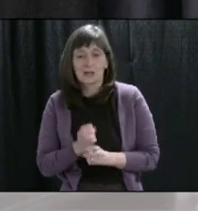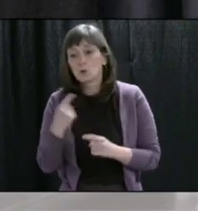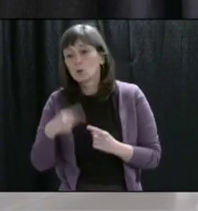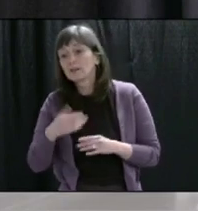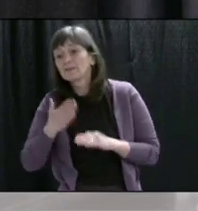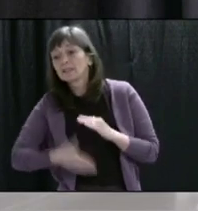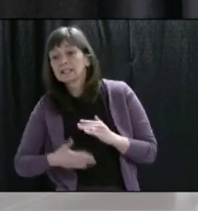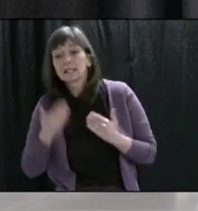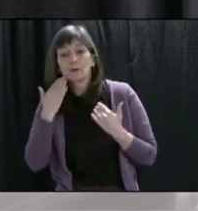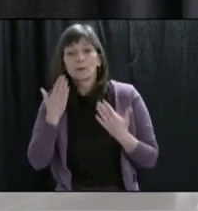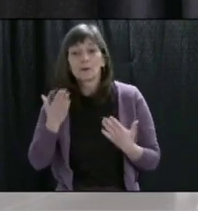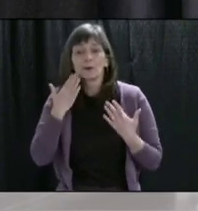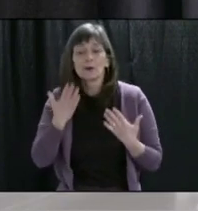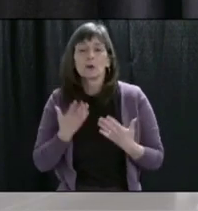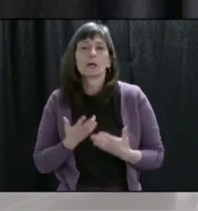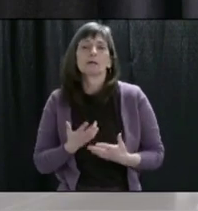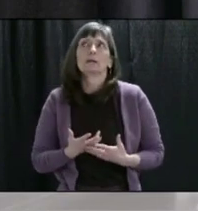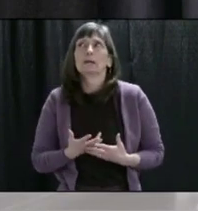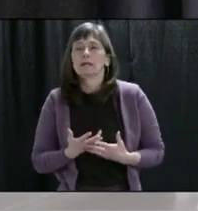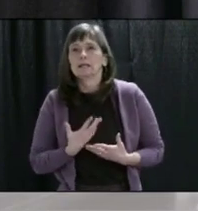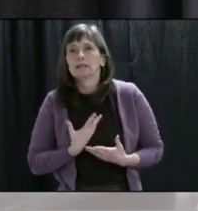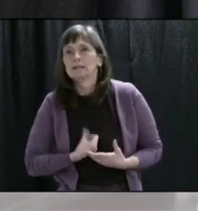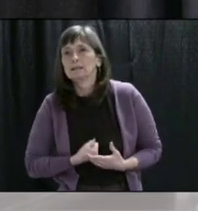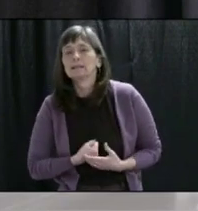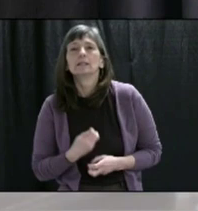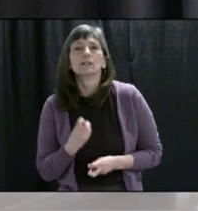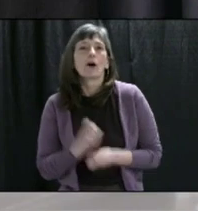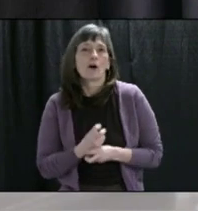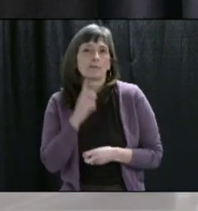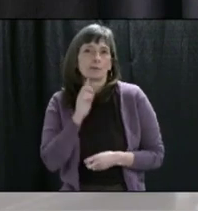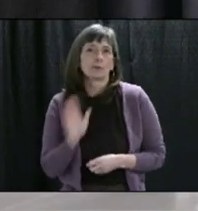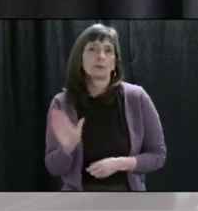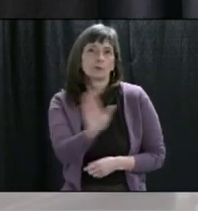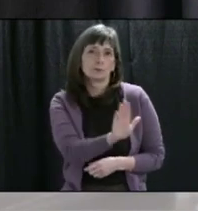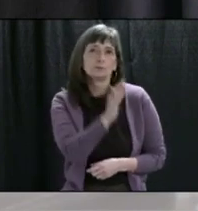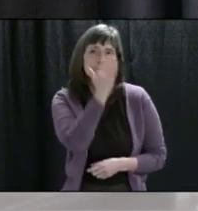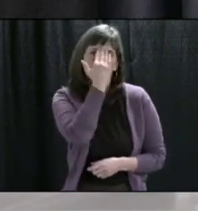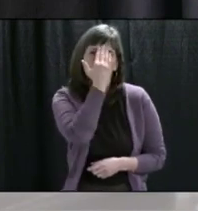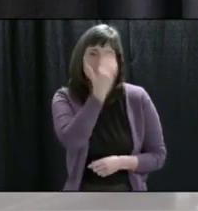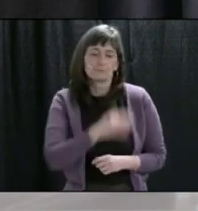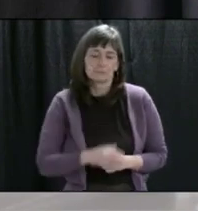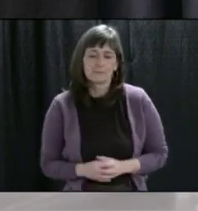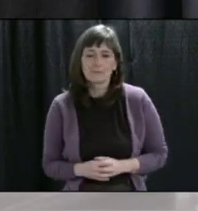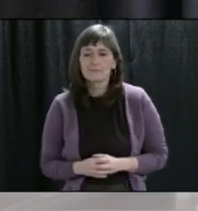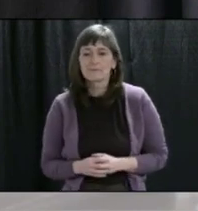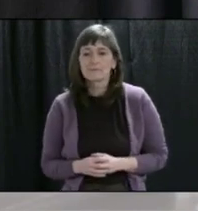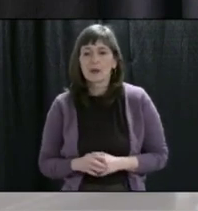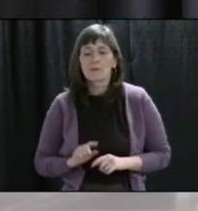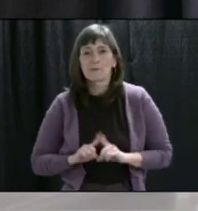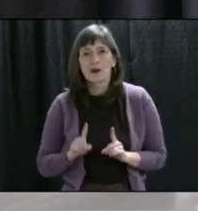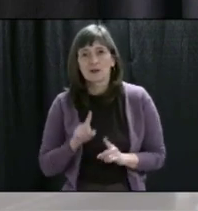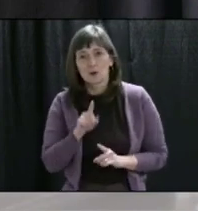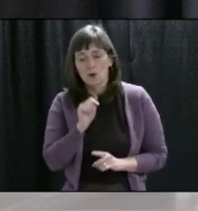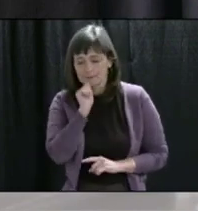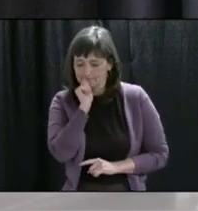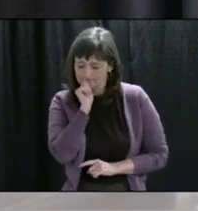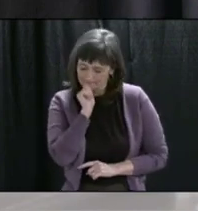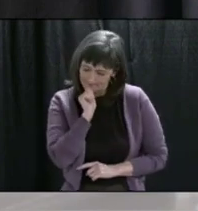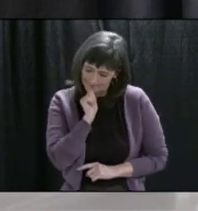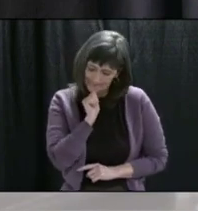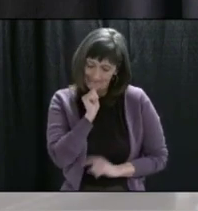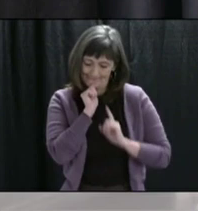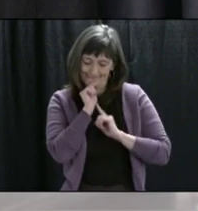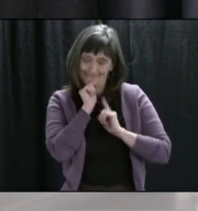end in sight. All I can do is encourage each and every one of you that that ability to stick at it